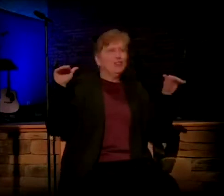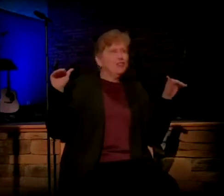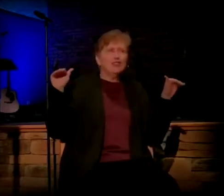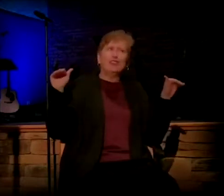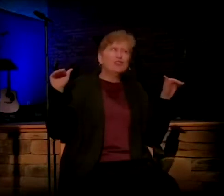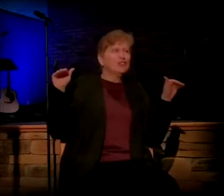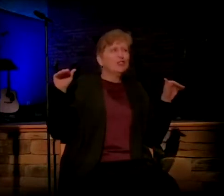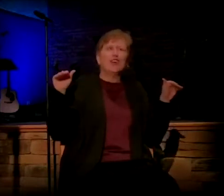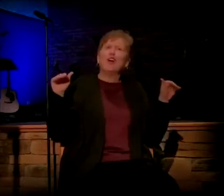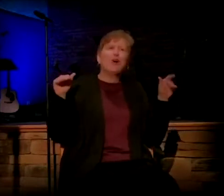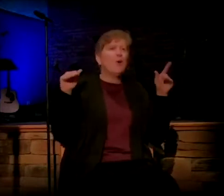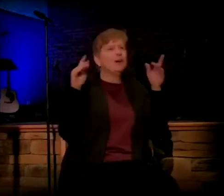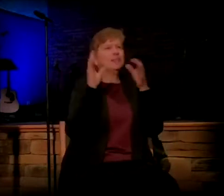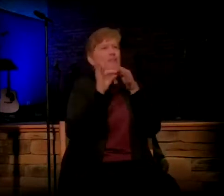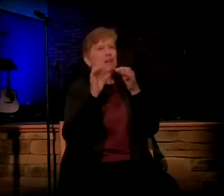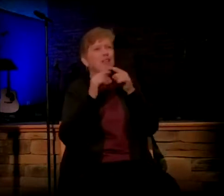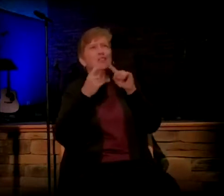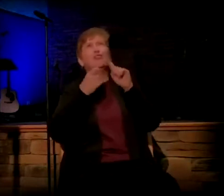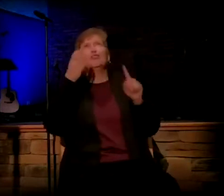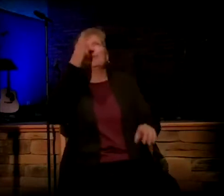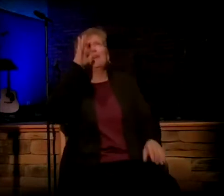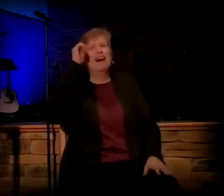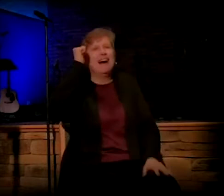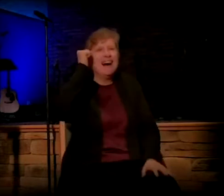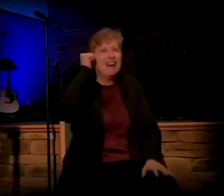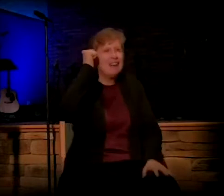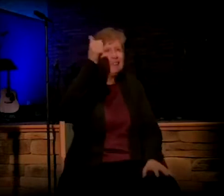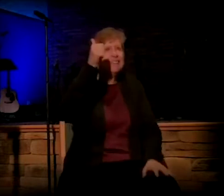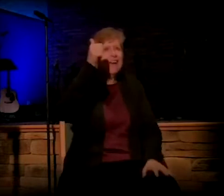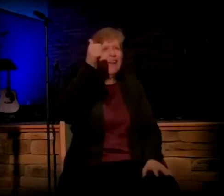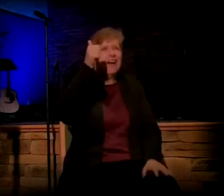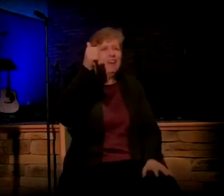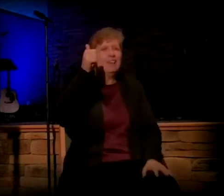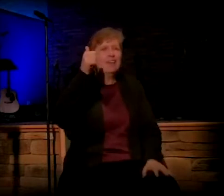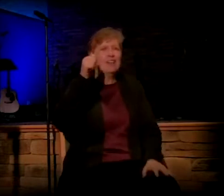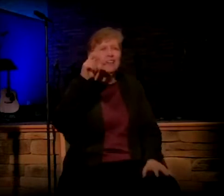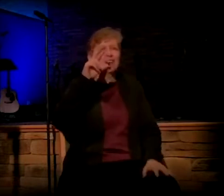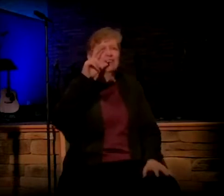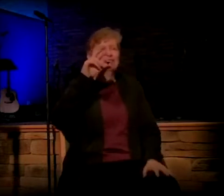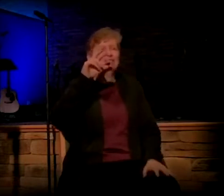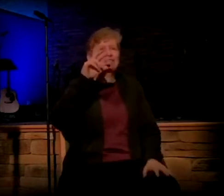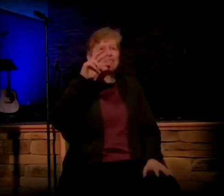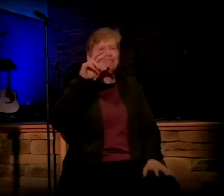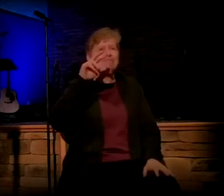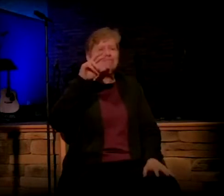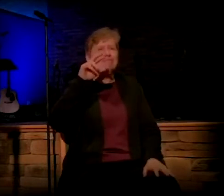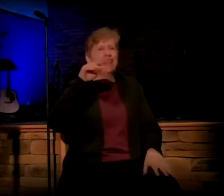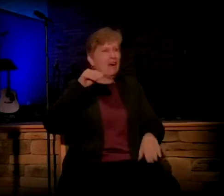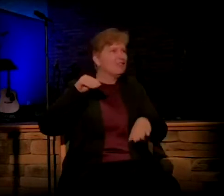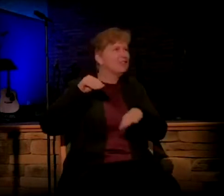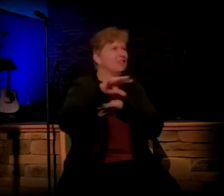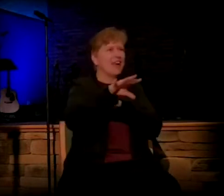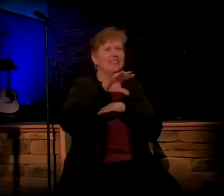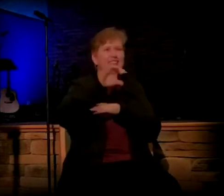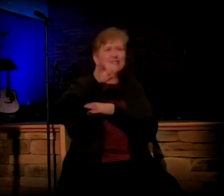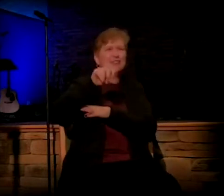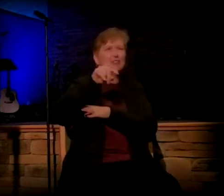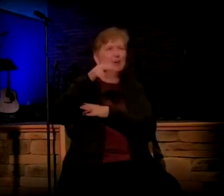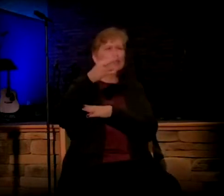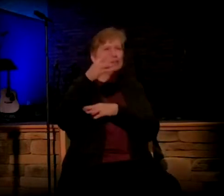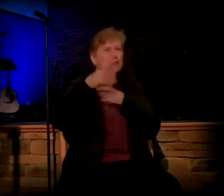It was a message from God himself that rocked Joseph's world. Now,